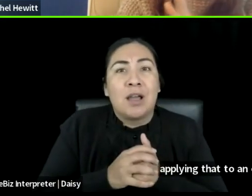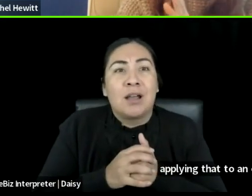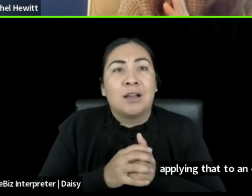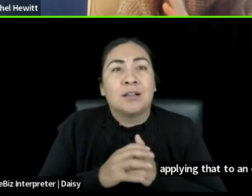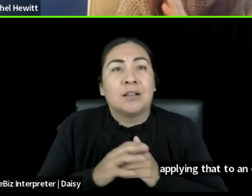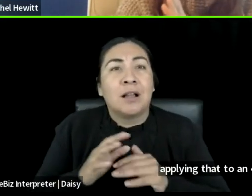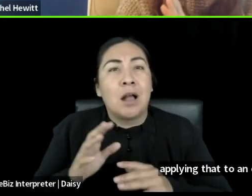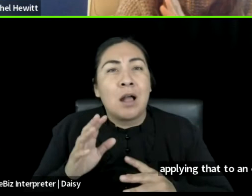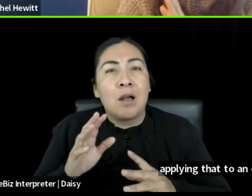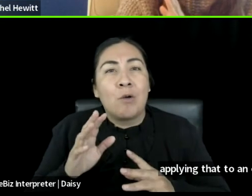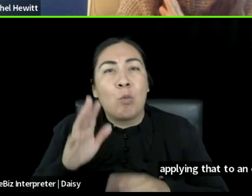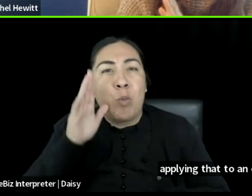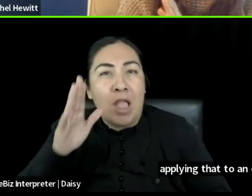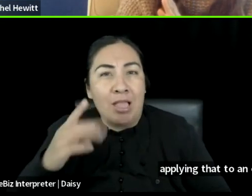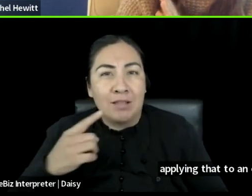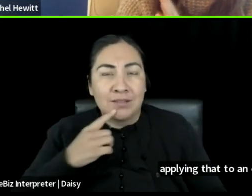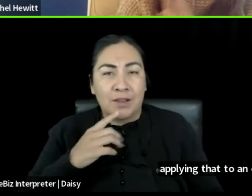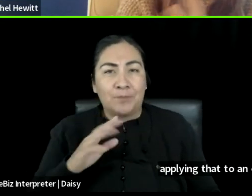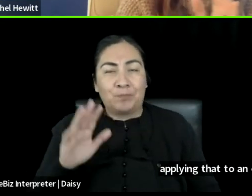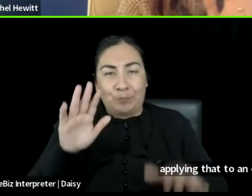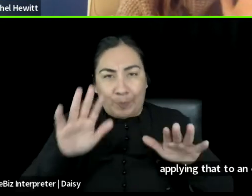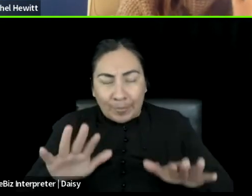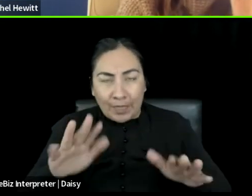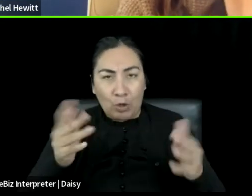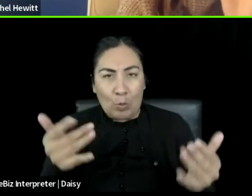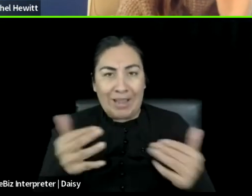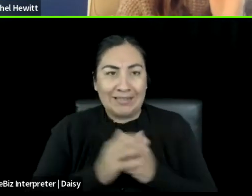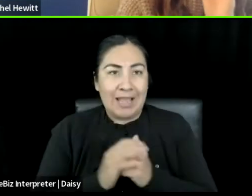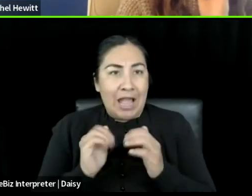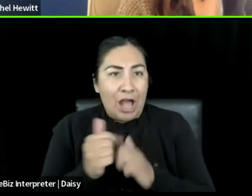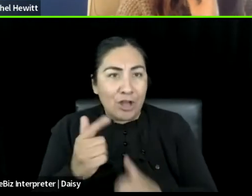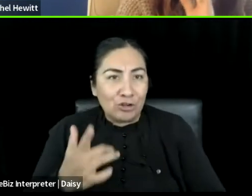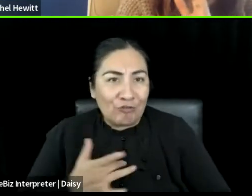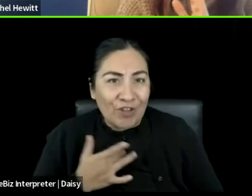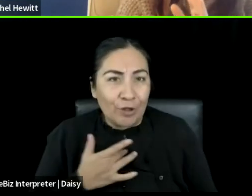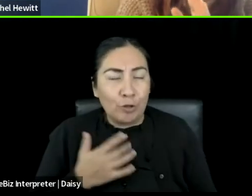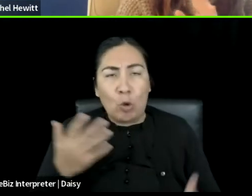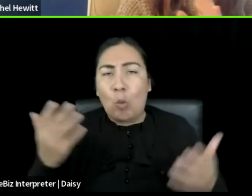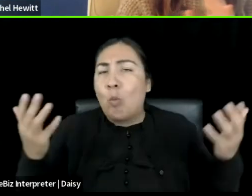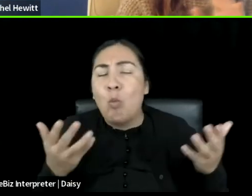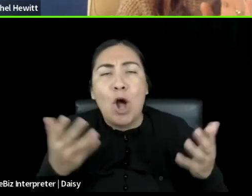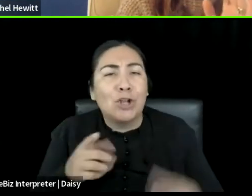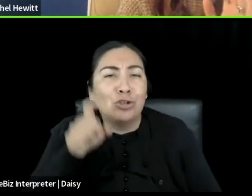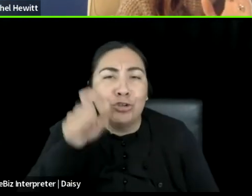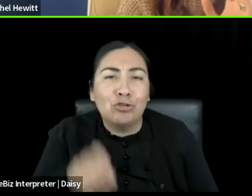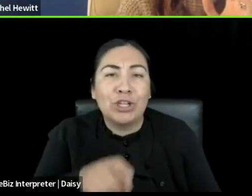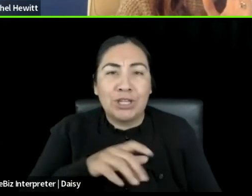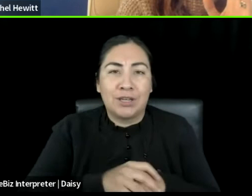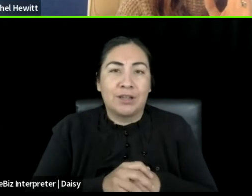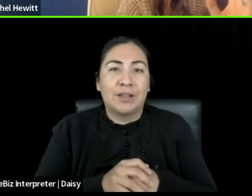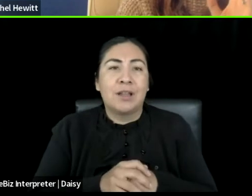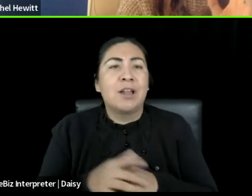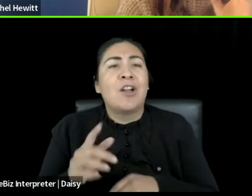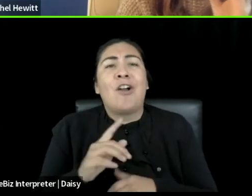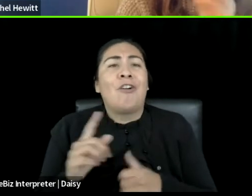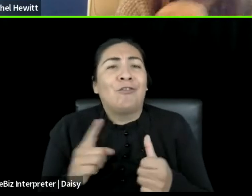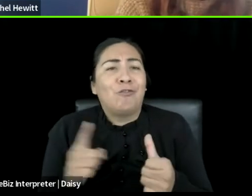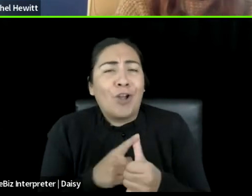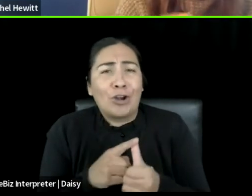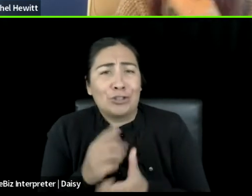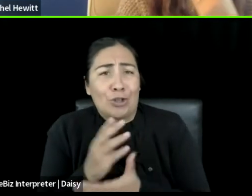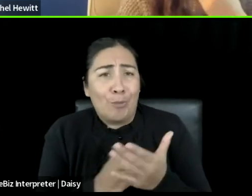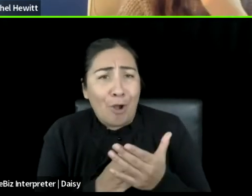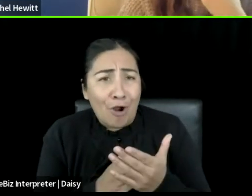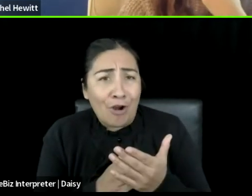part of our onboarding on each other so that when we move